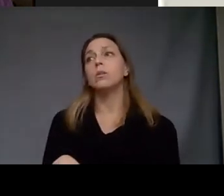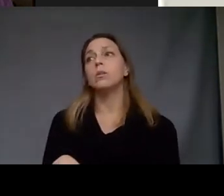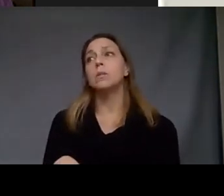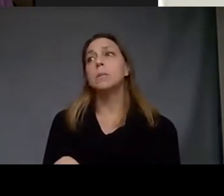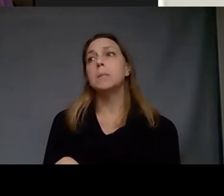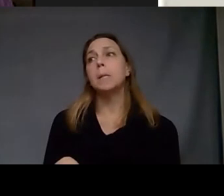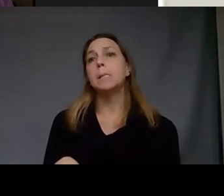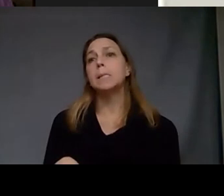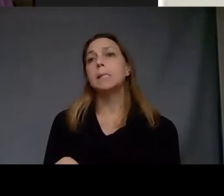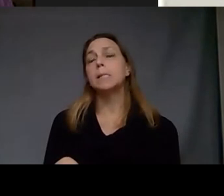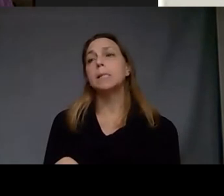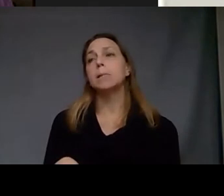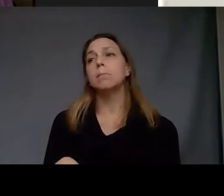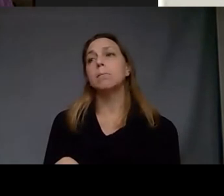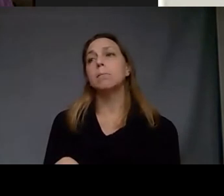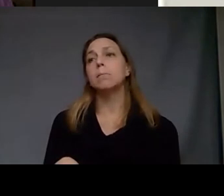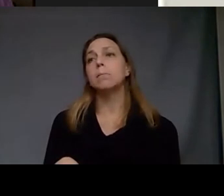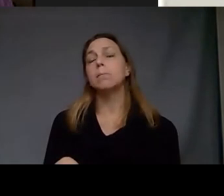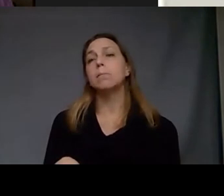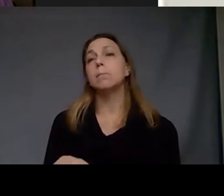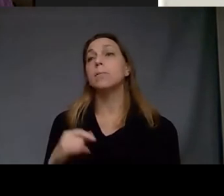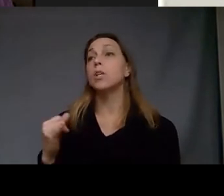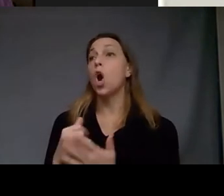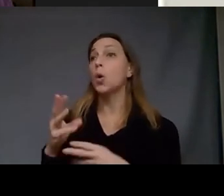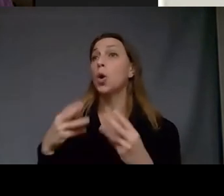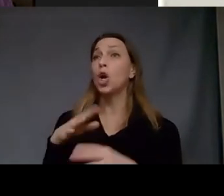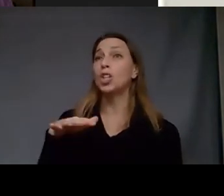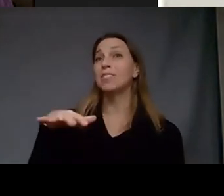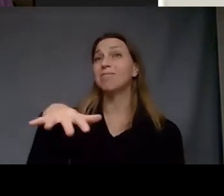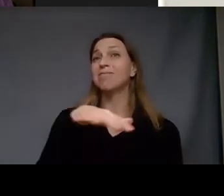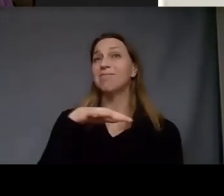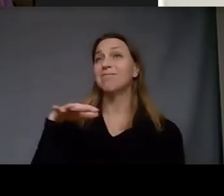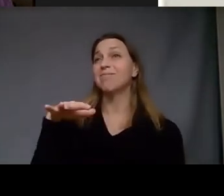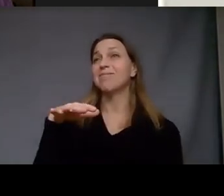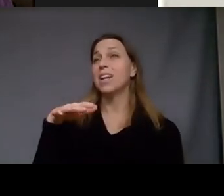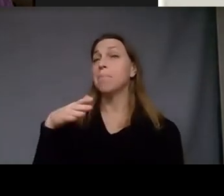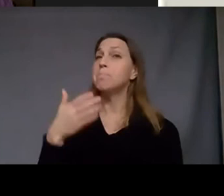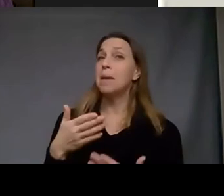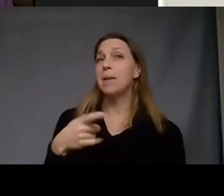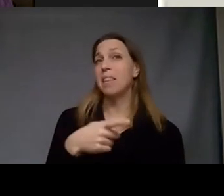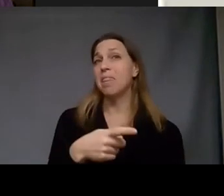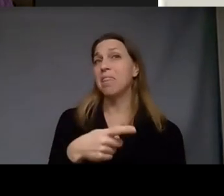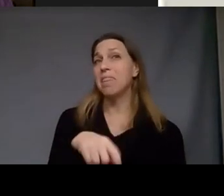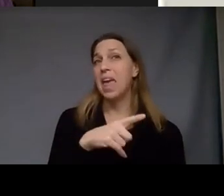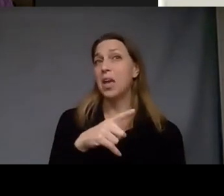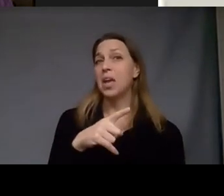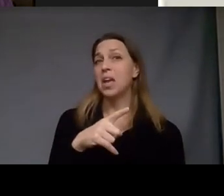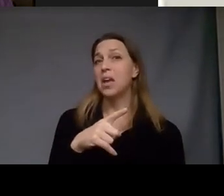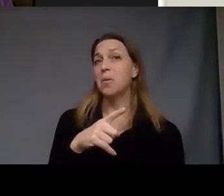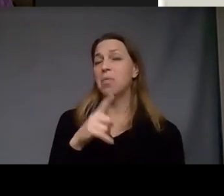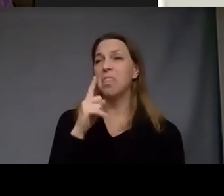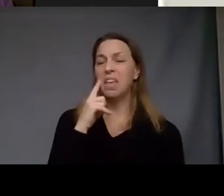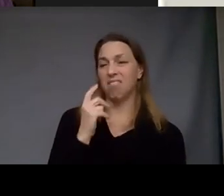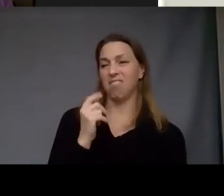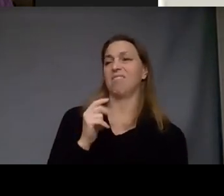in certain corners of the art world it would not be considered of you know high taste